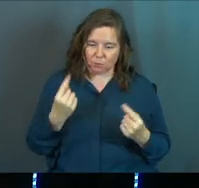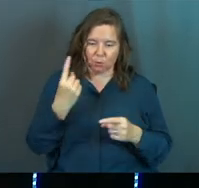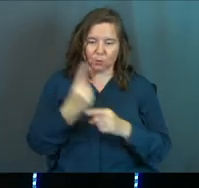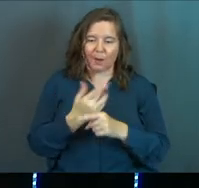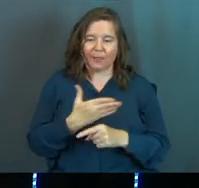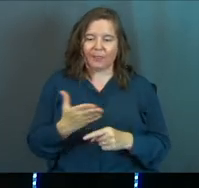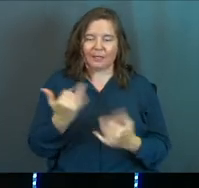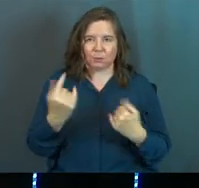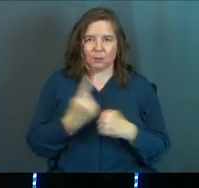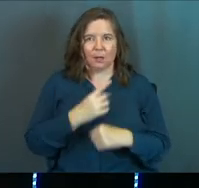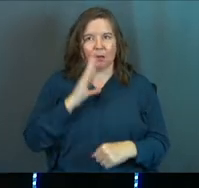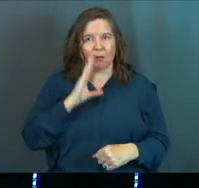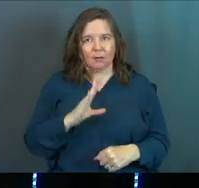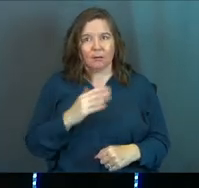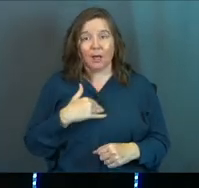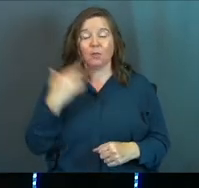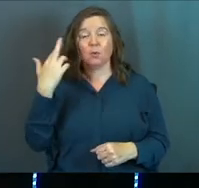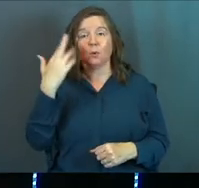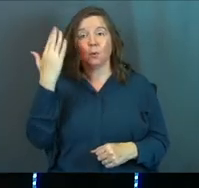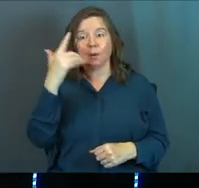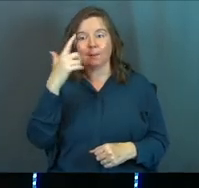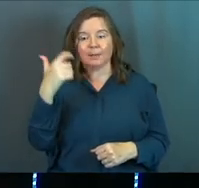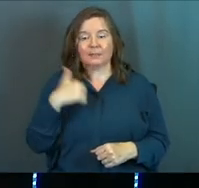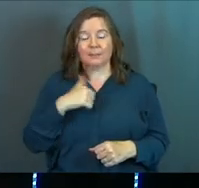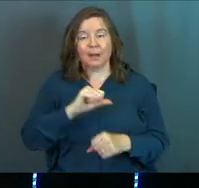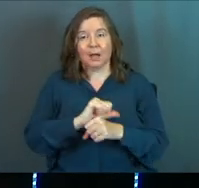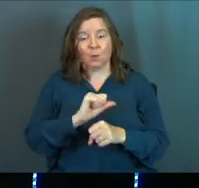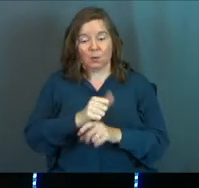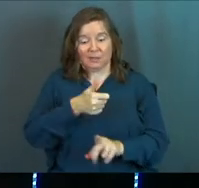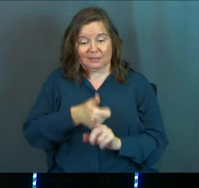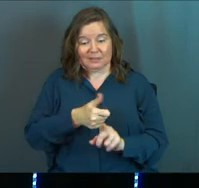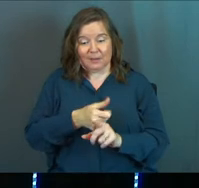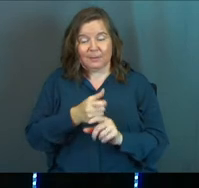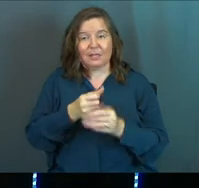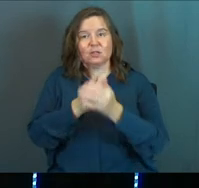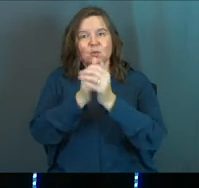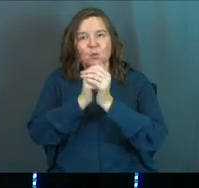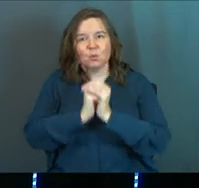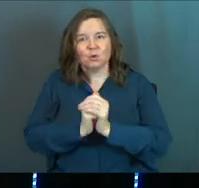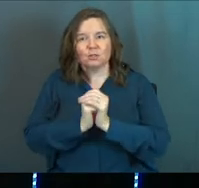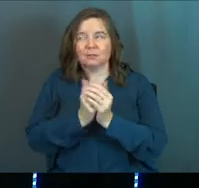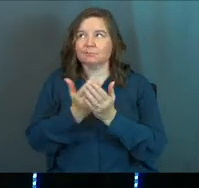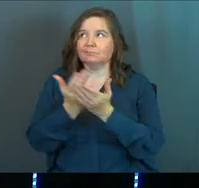do the right thing today. And the reason is, is because my work itself, it's worship.